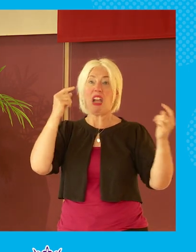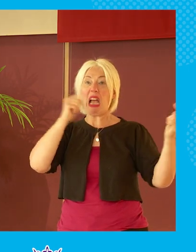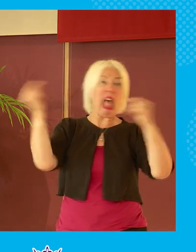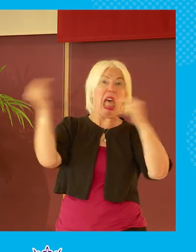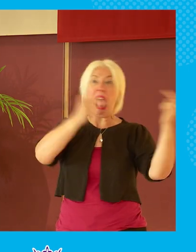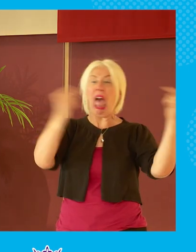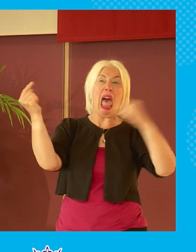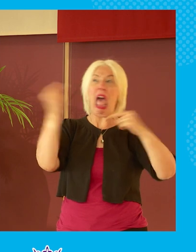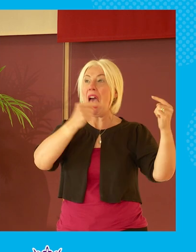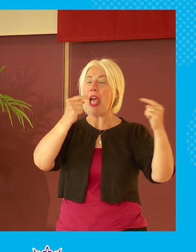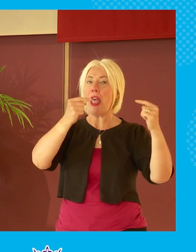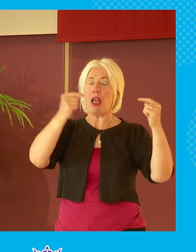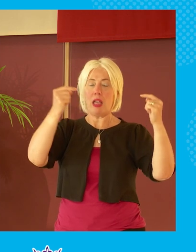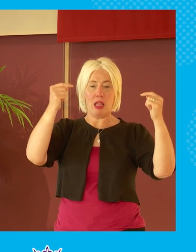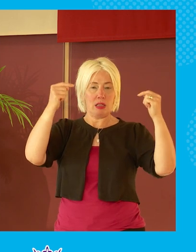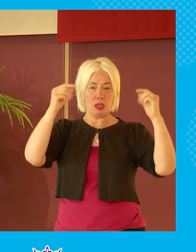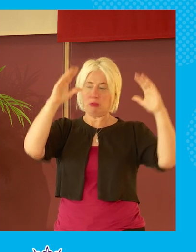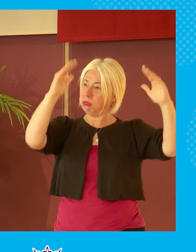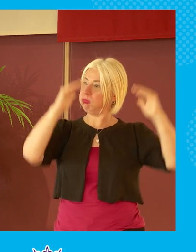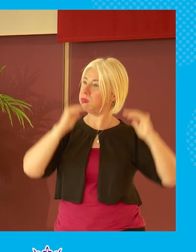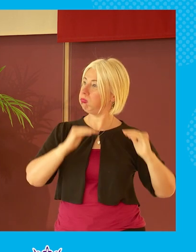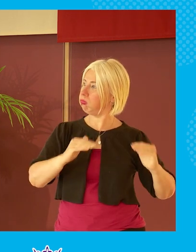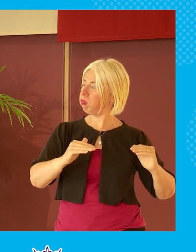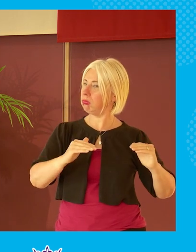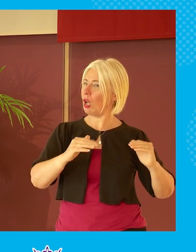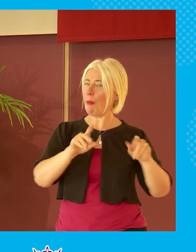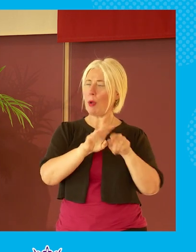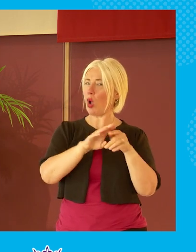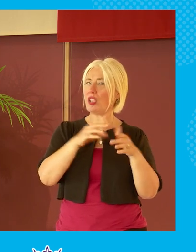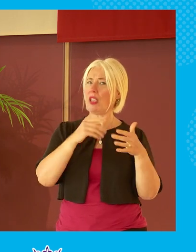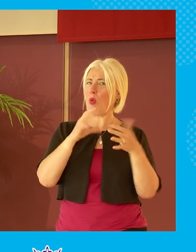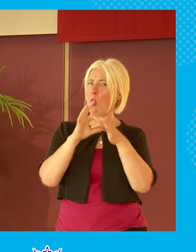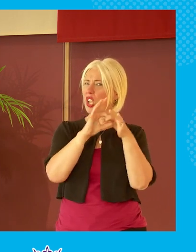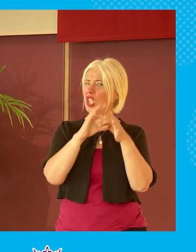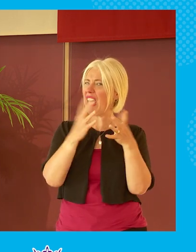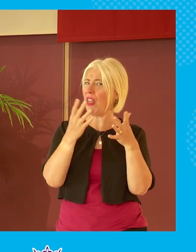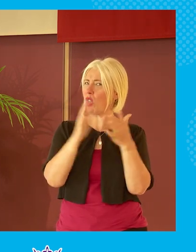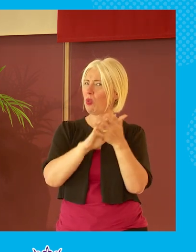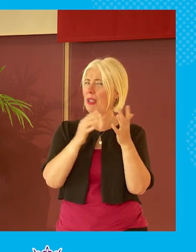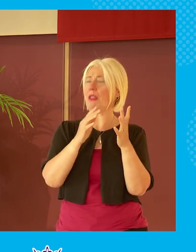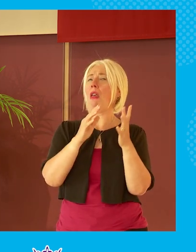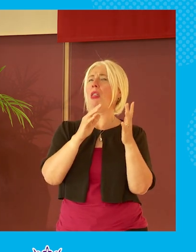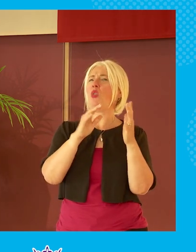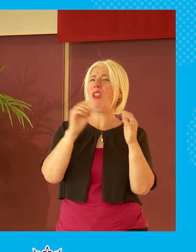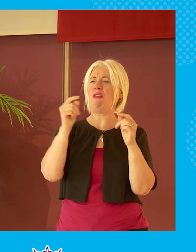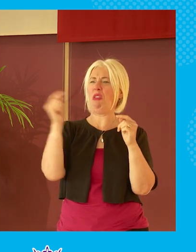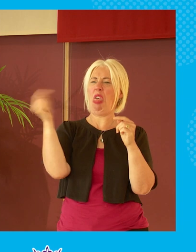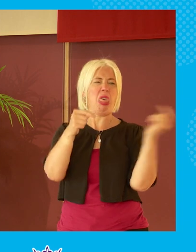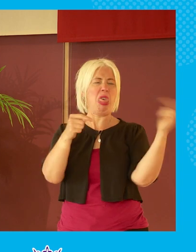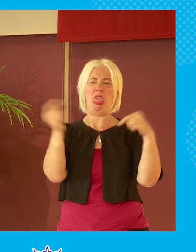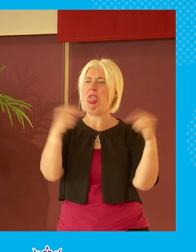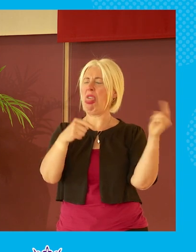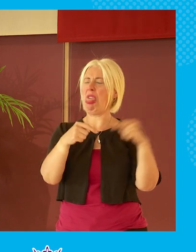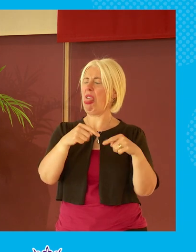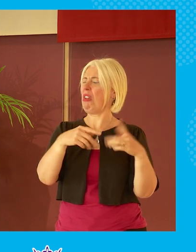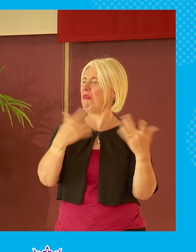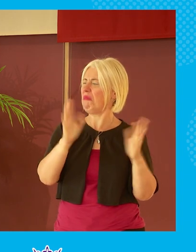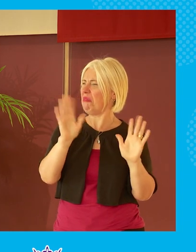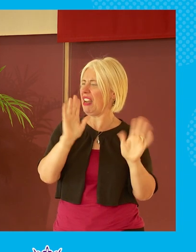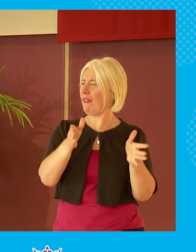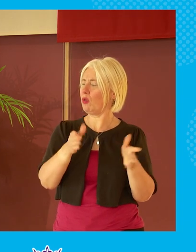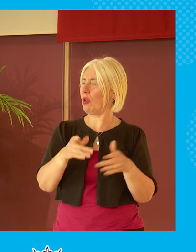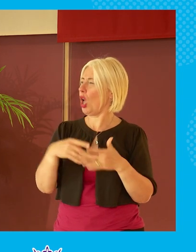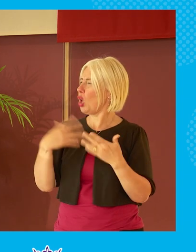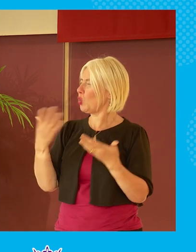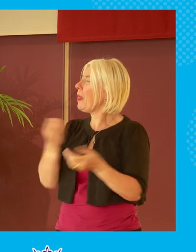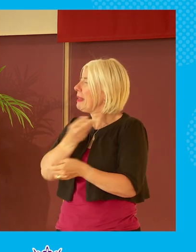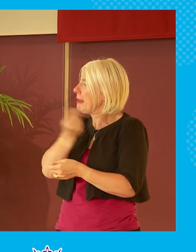every point because they were actually trying to so some of it is about the systems that we use but there are just bad articles and uh that that in